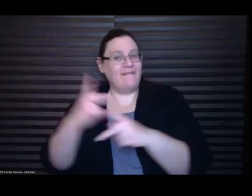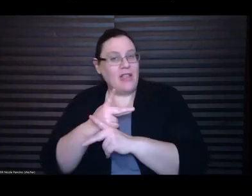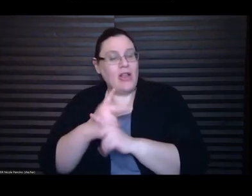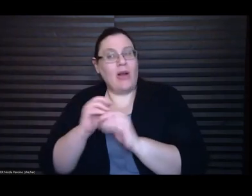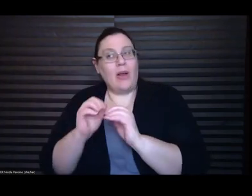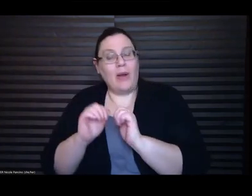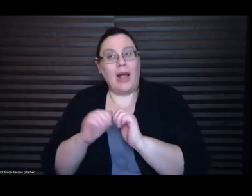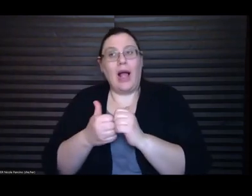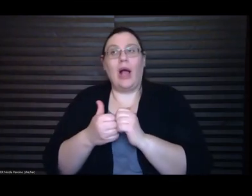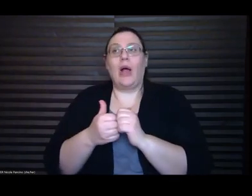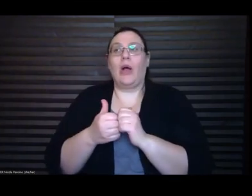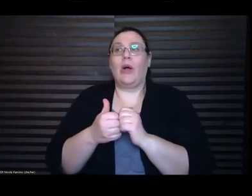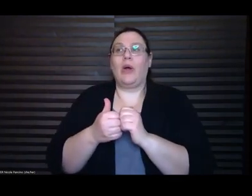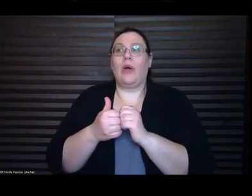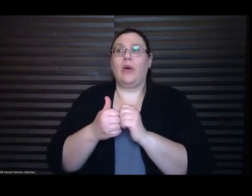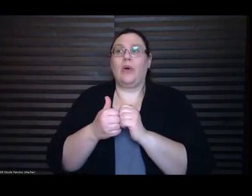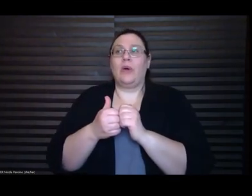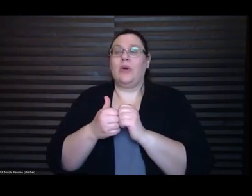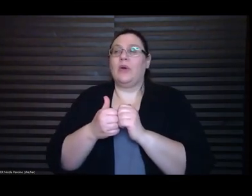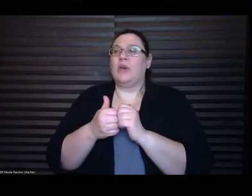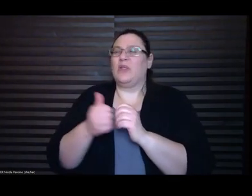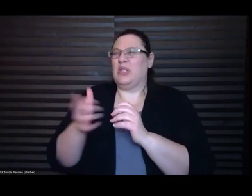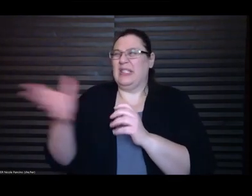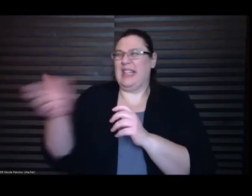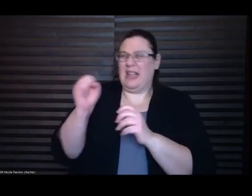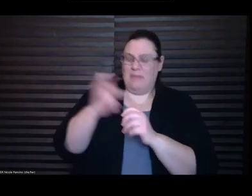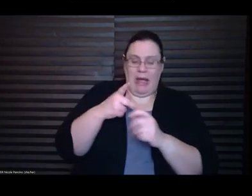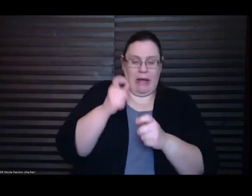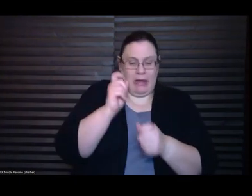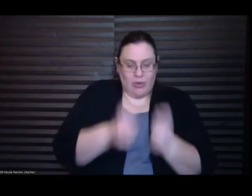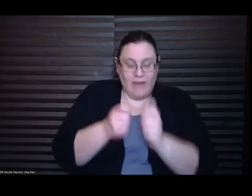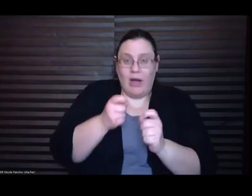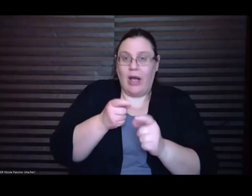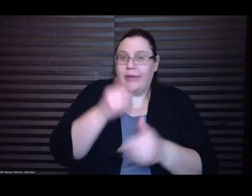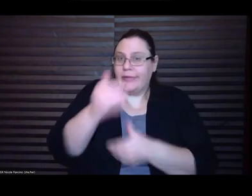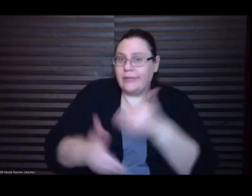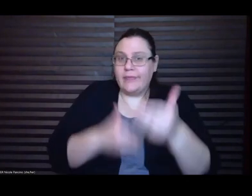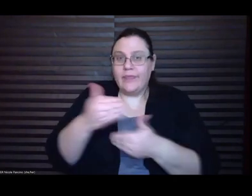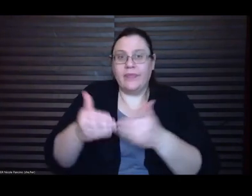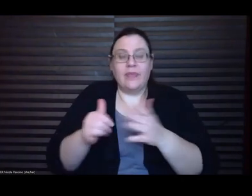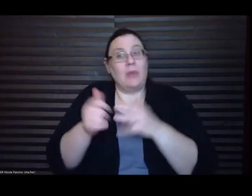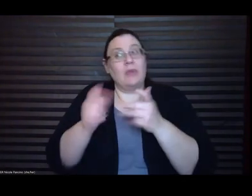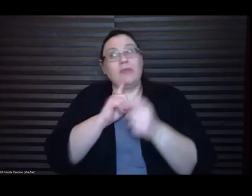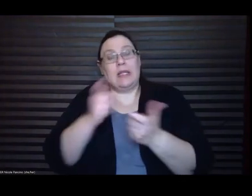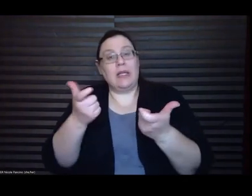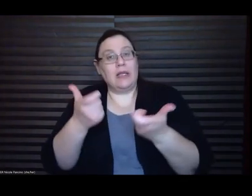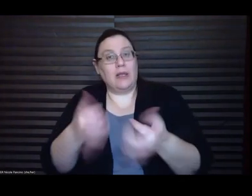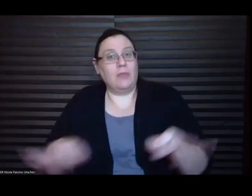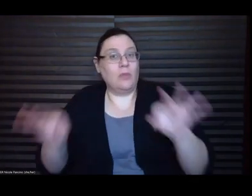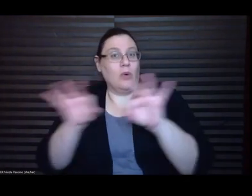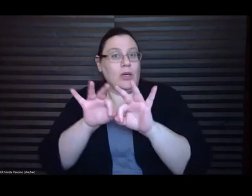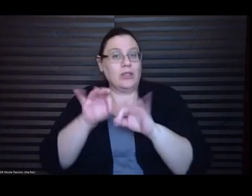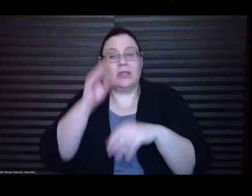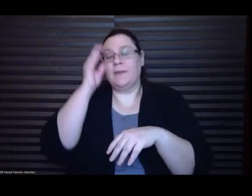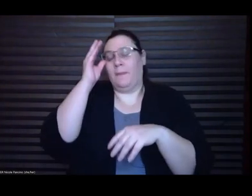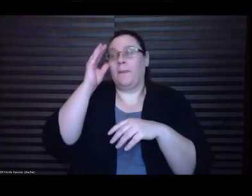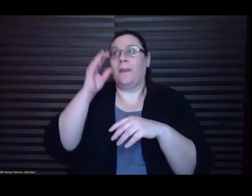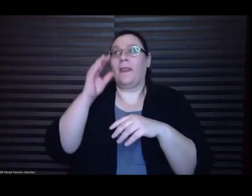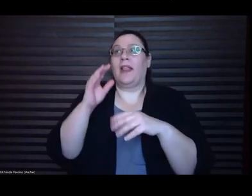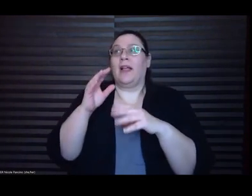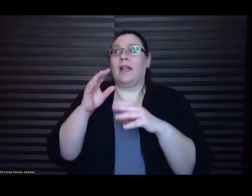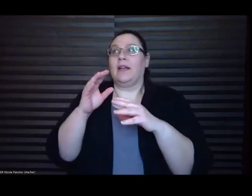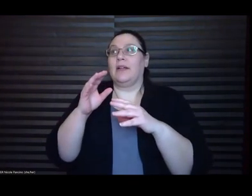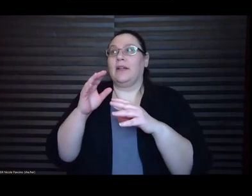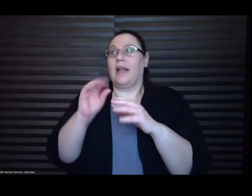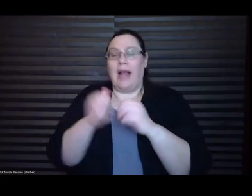that was hugely important in how I went about that side of